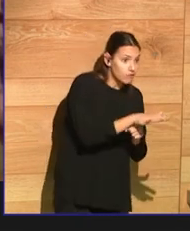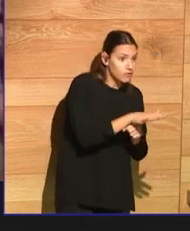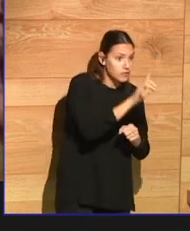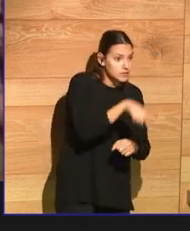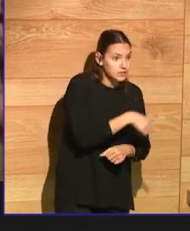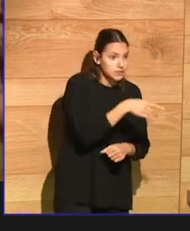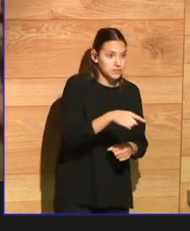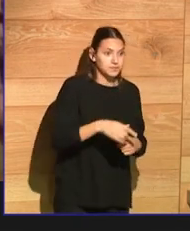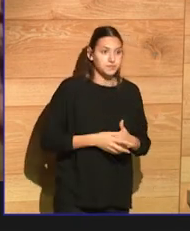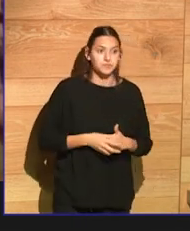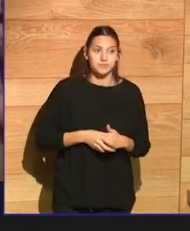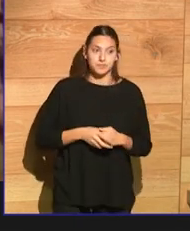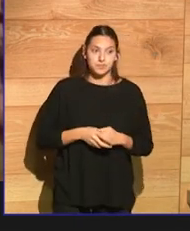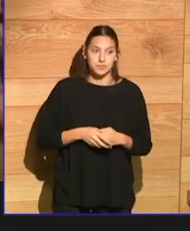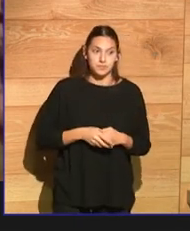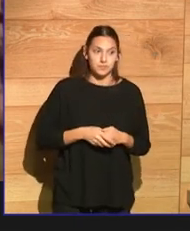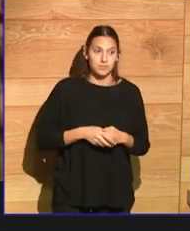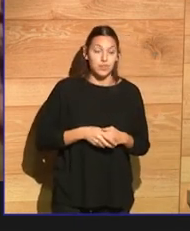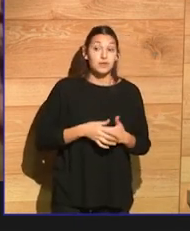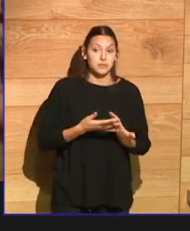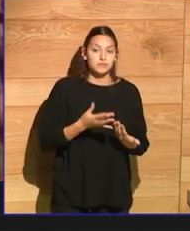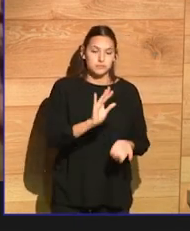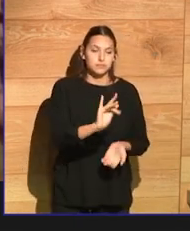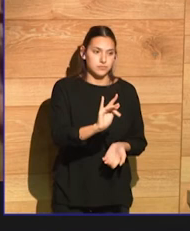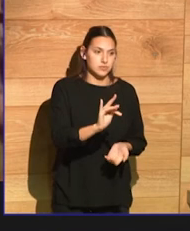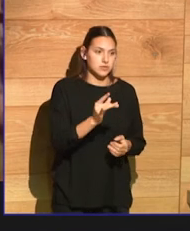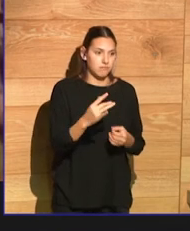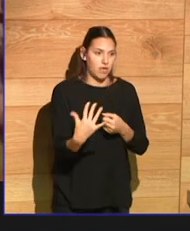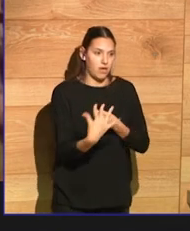It has. It influences it